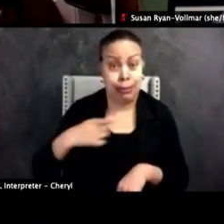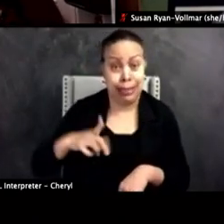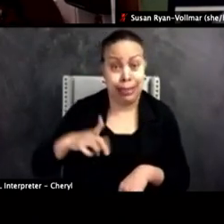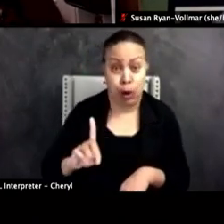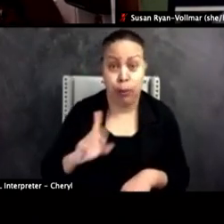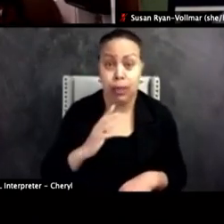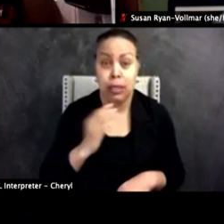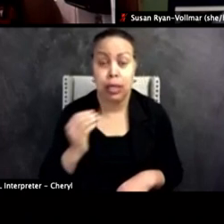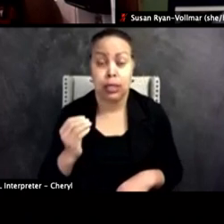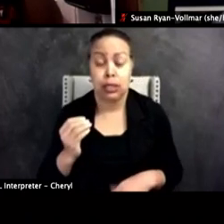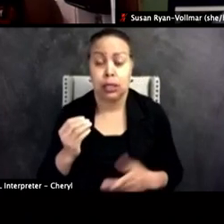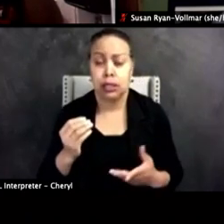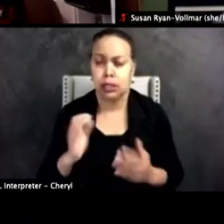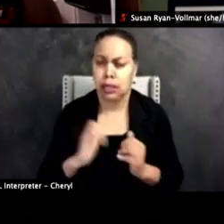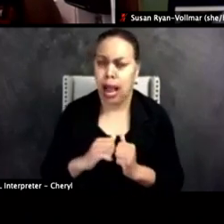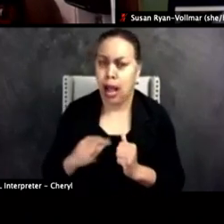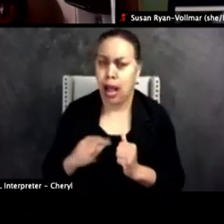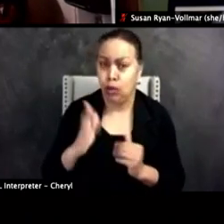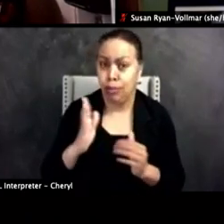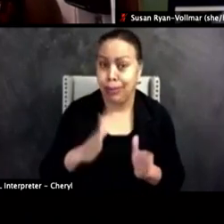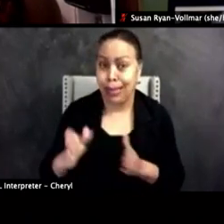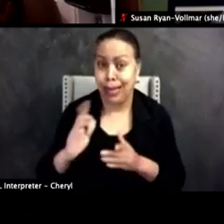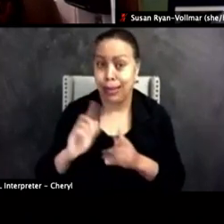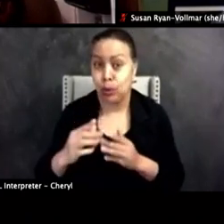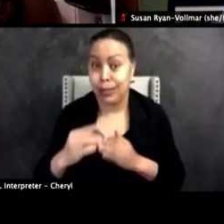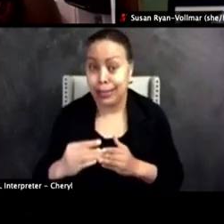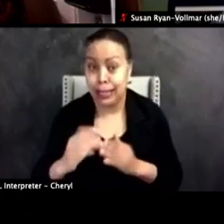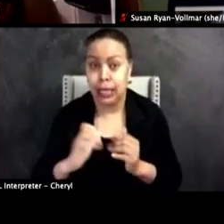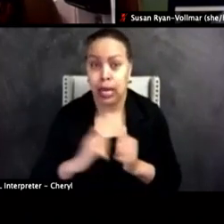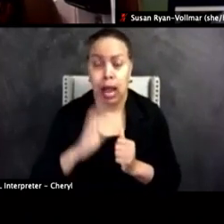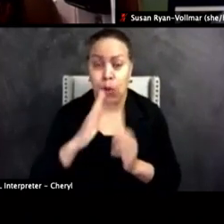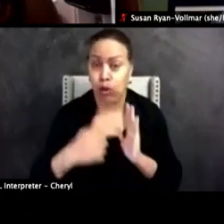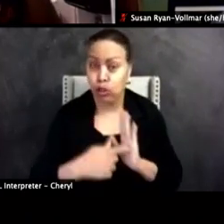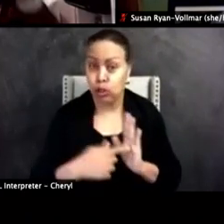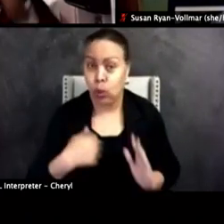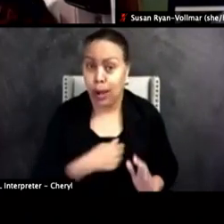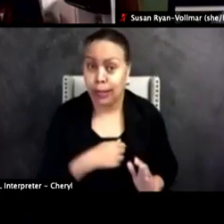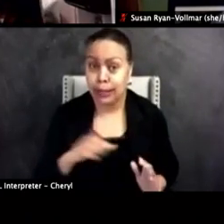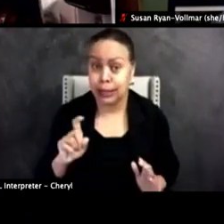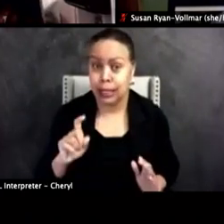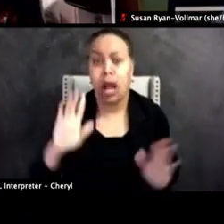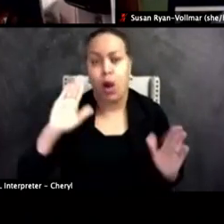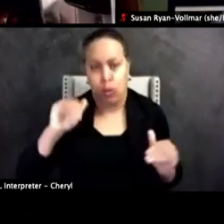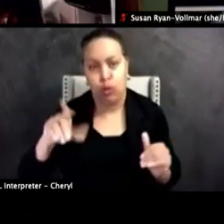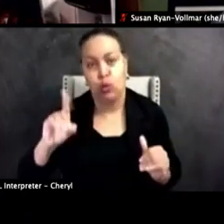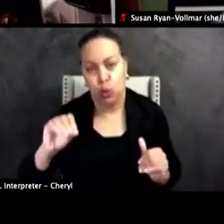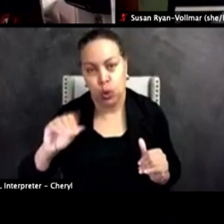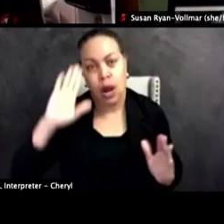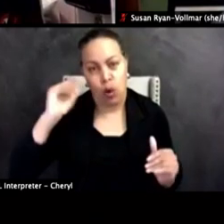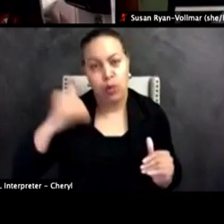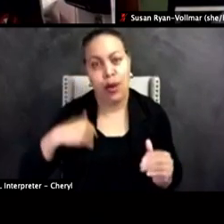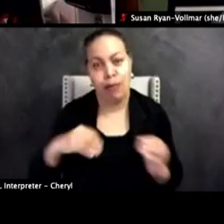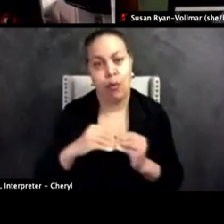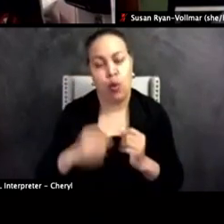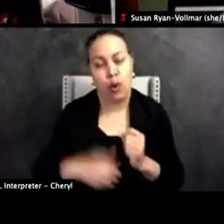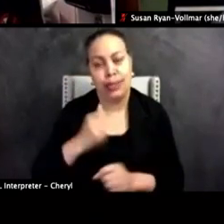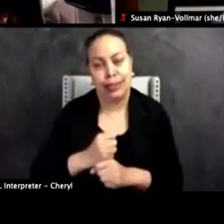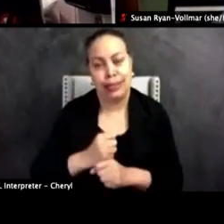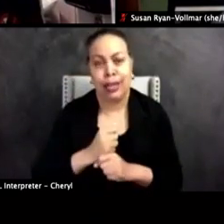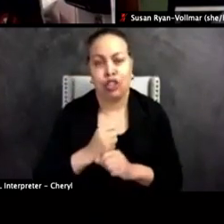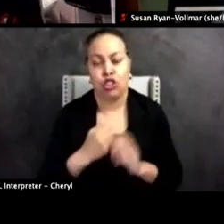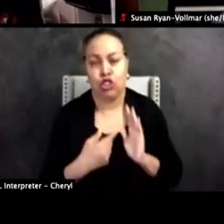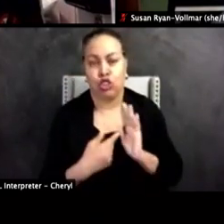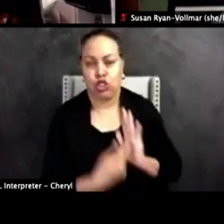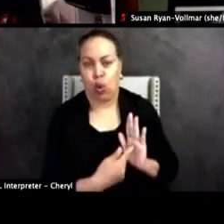how will you lead? How can you show us? And I hope that you do. And I hope that you have more years of showing